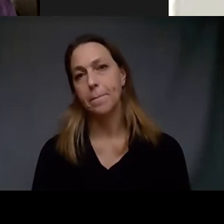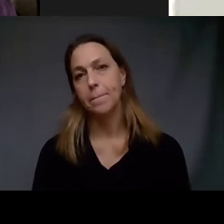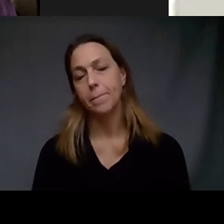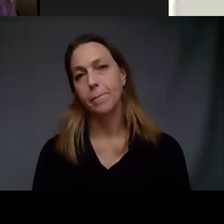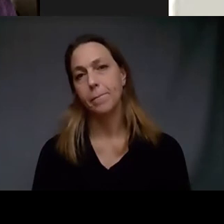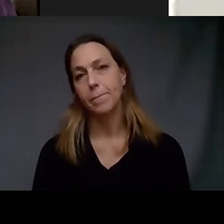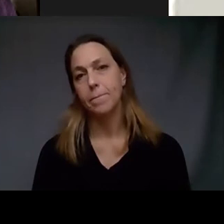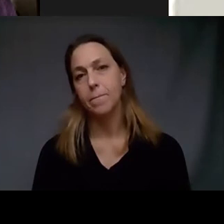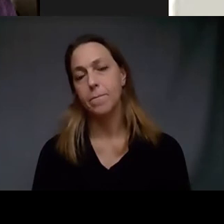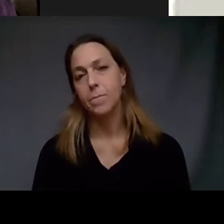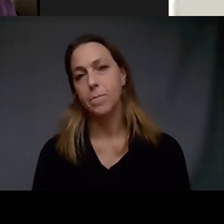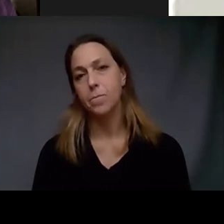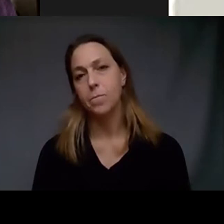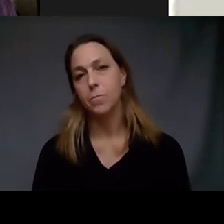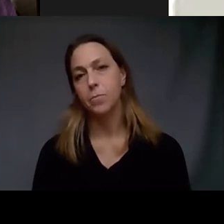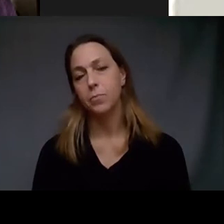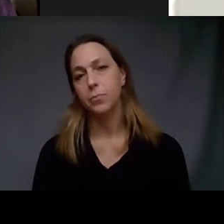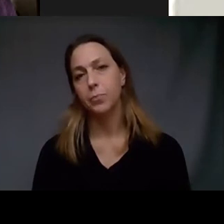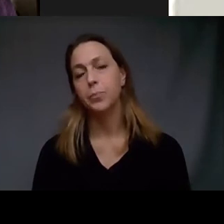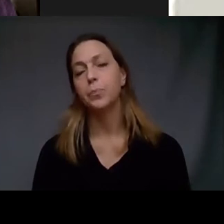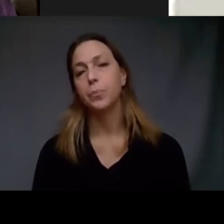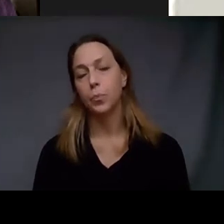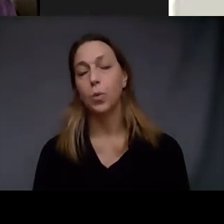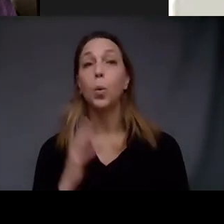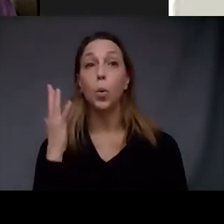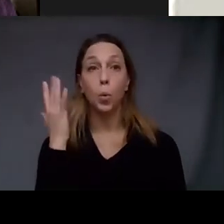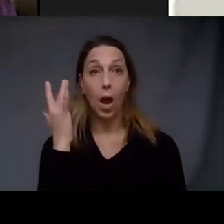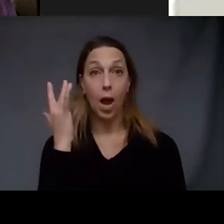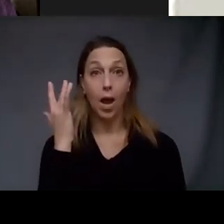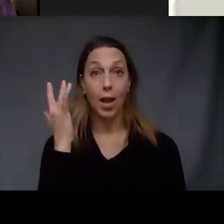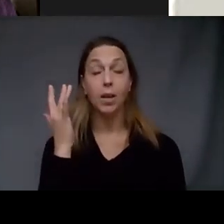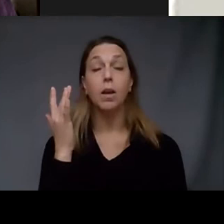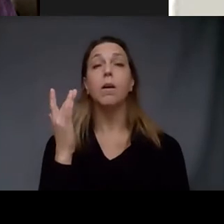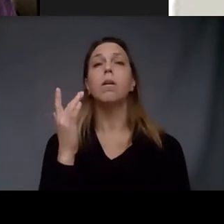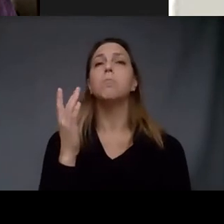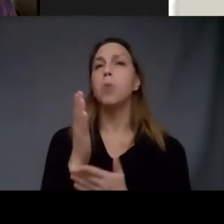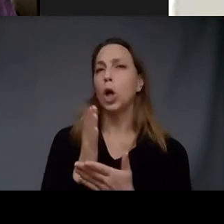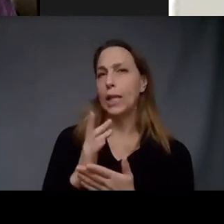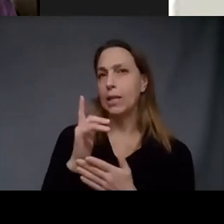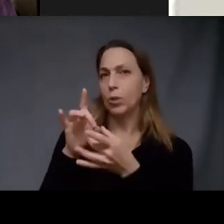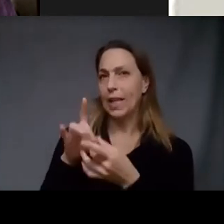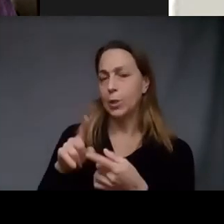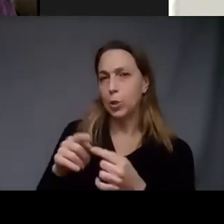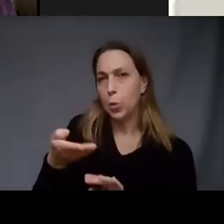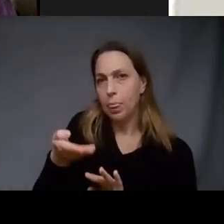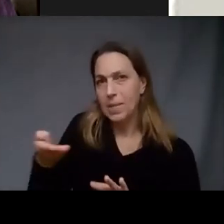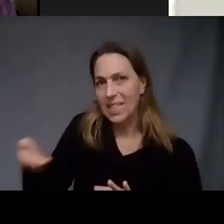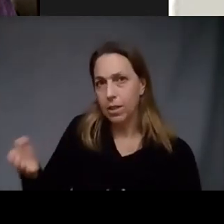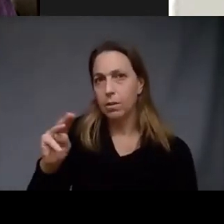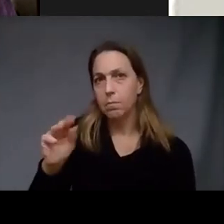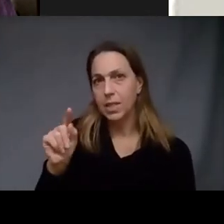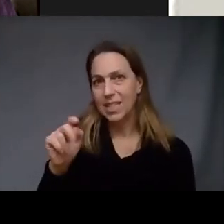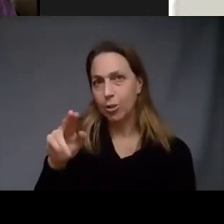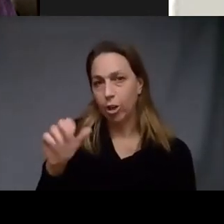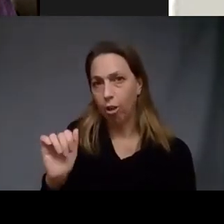it has partly to do with the material so in the fire painting